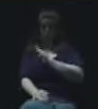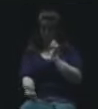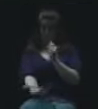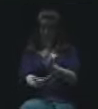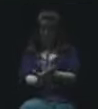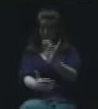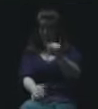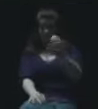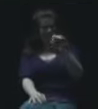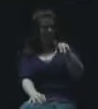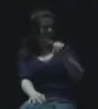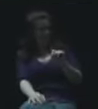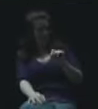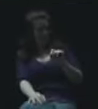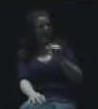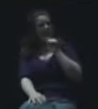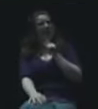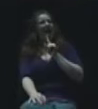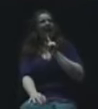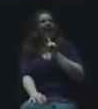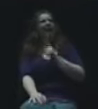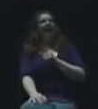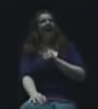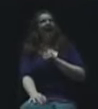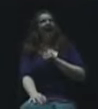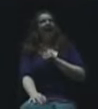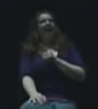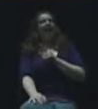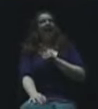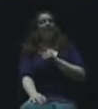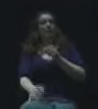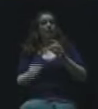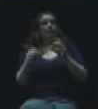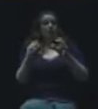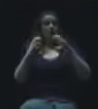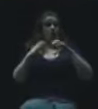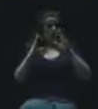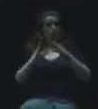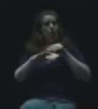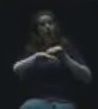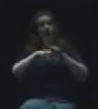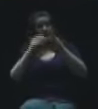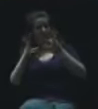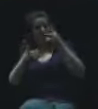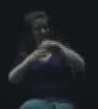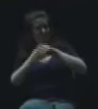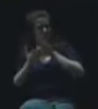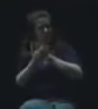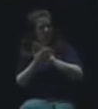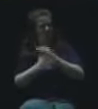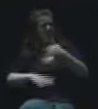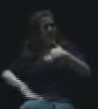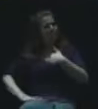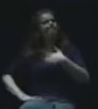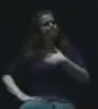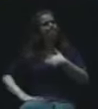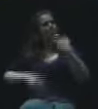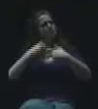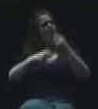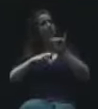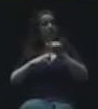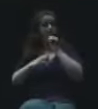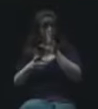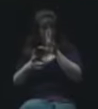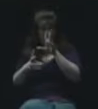in September, but not actually the consultant that's in our schools. So I have a problem with it, not the substance